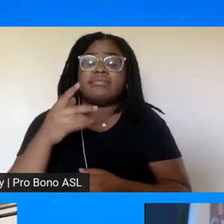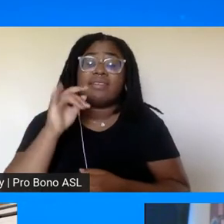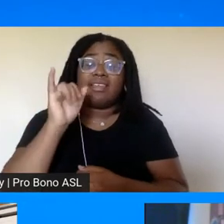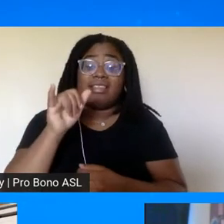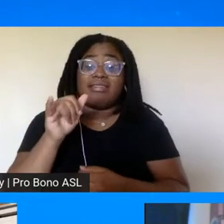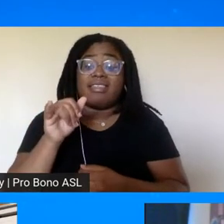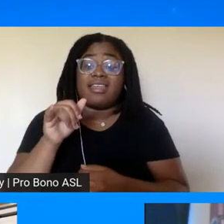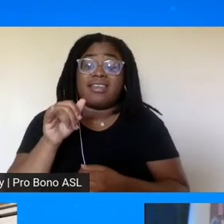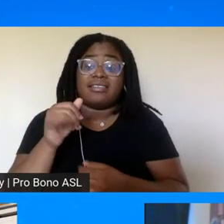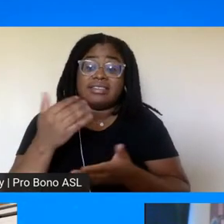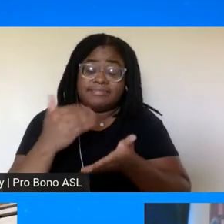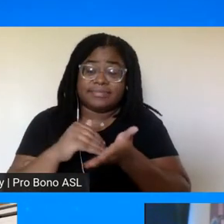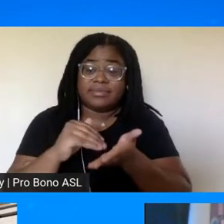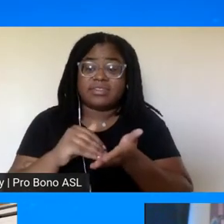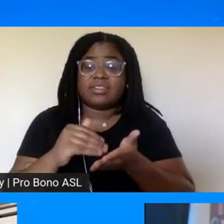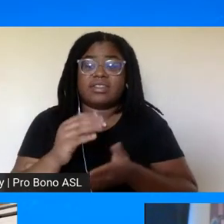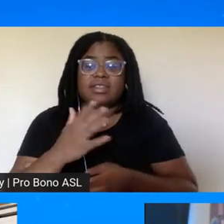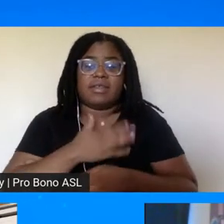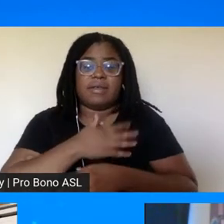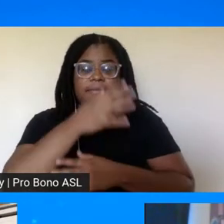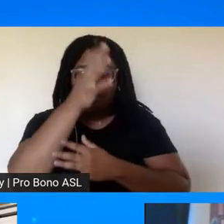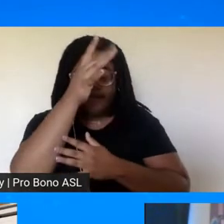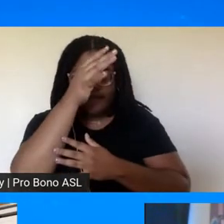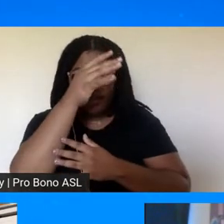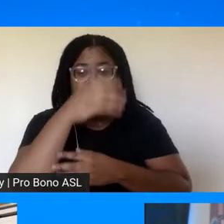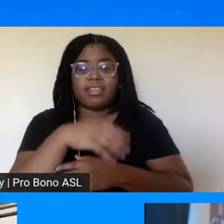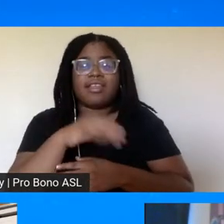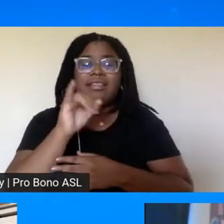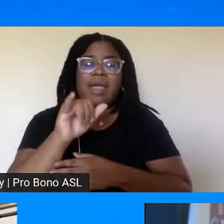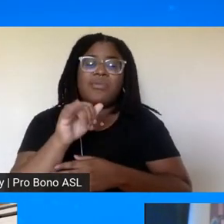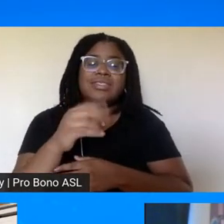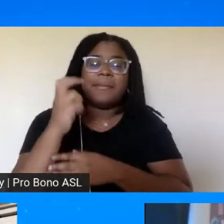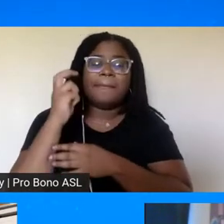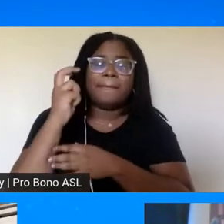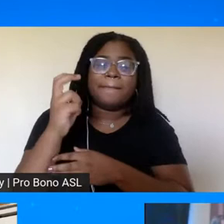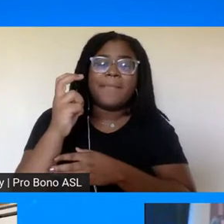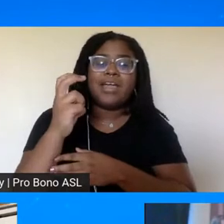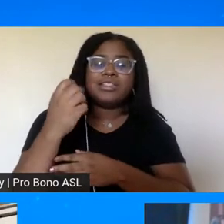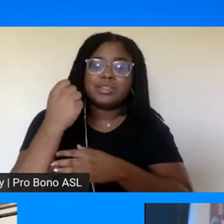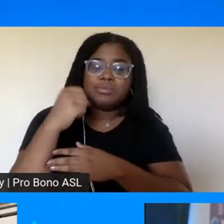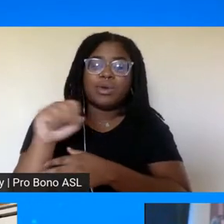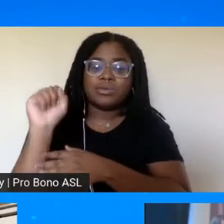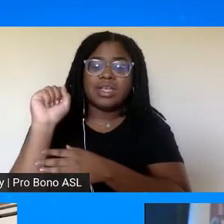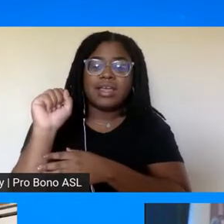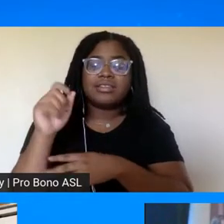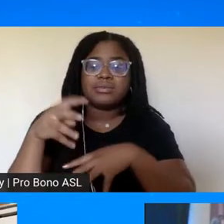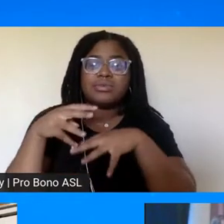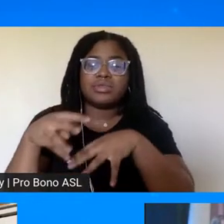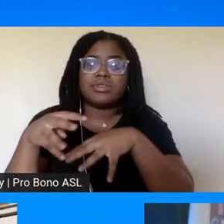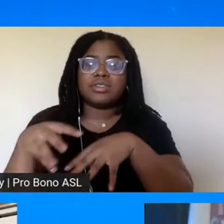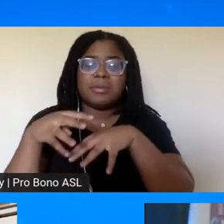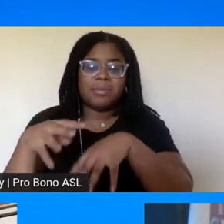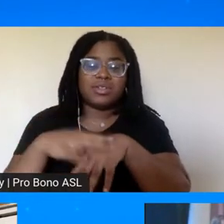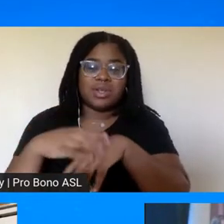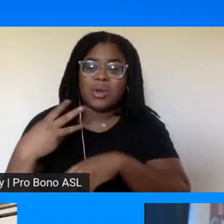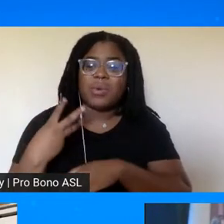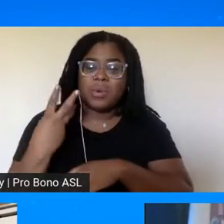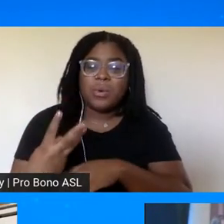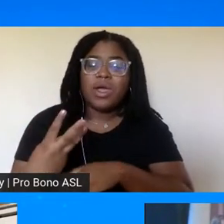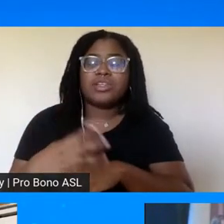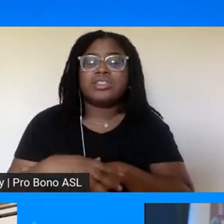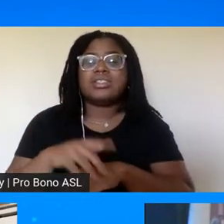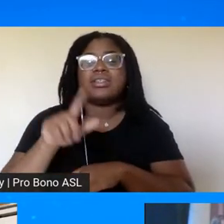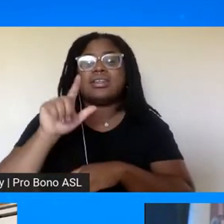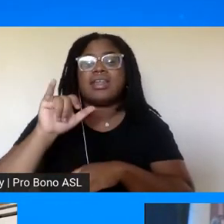that time because this was on the hill of the montgomery bus protest uh prayer pilgrimage i think it was at the march on washington at lincoln memorial